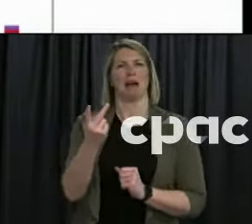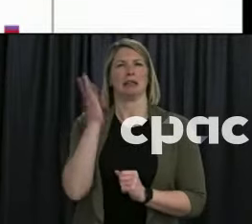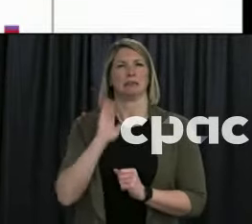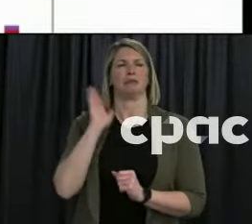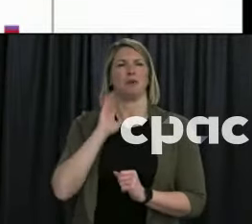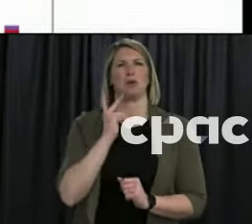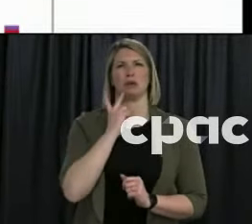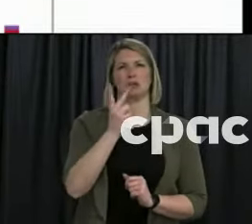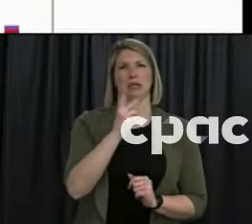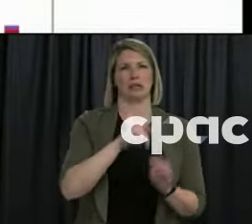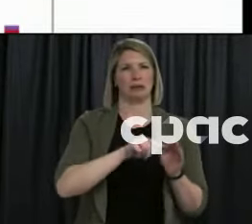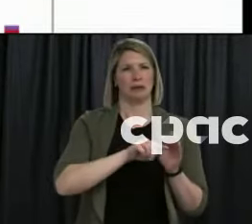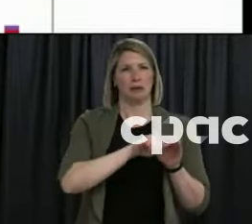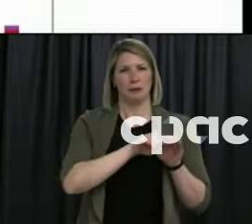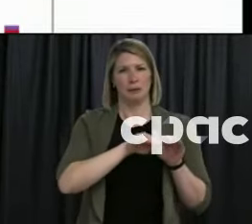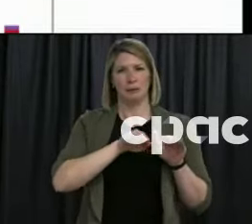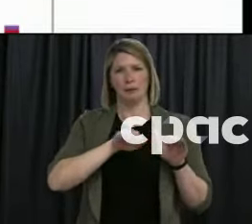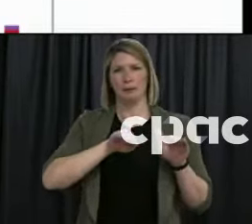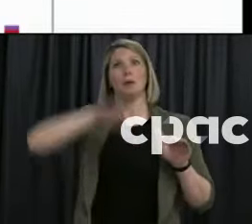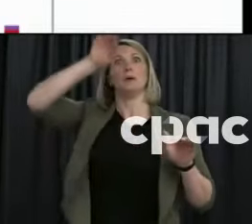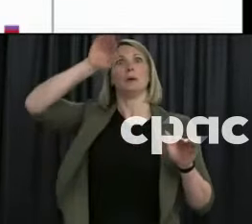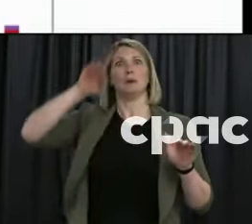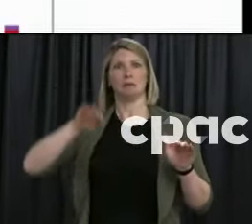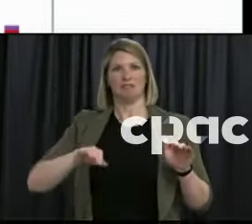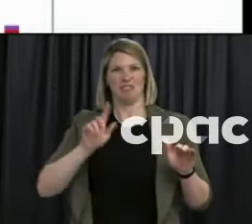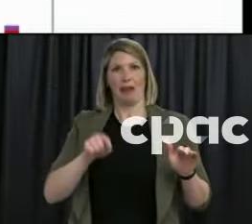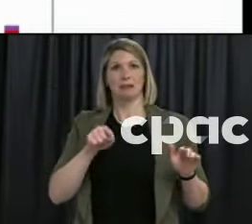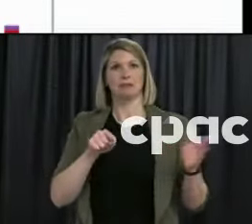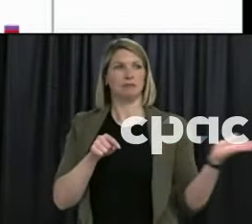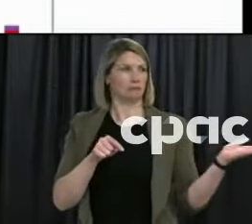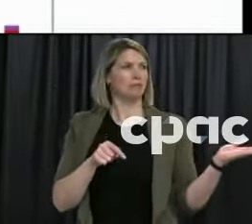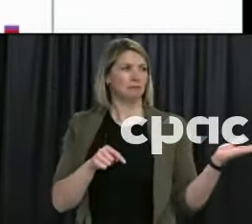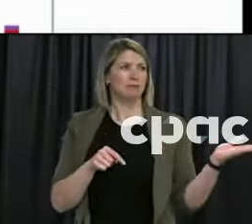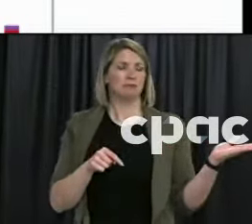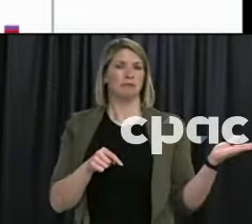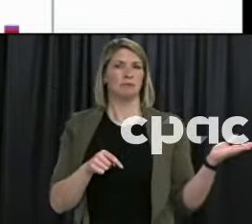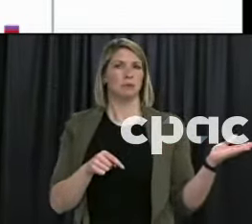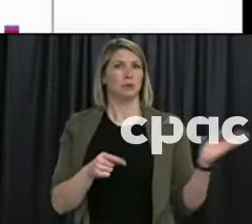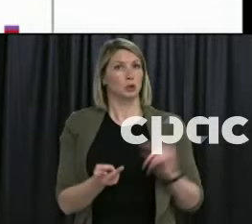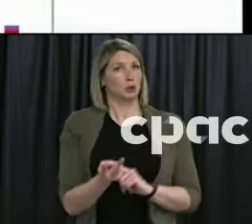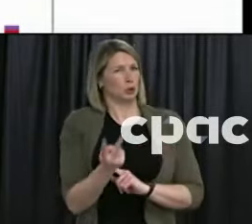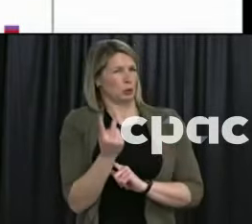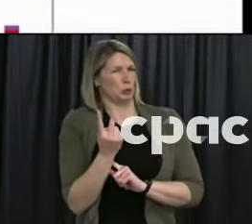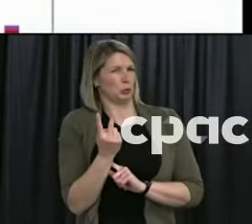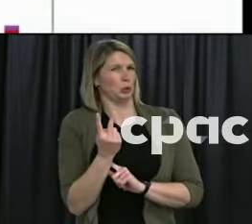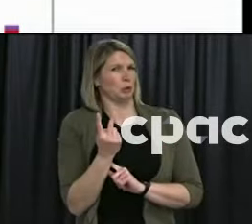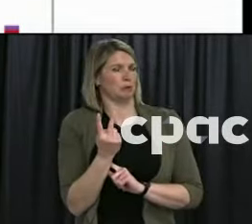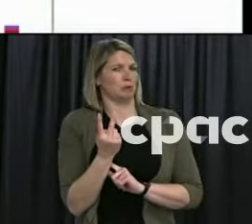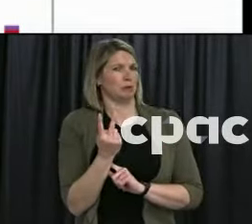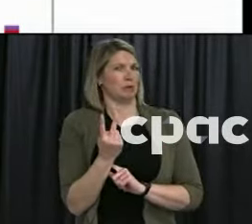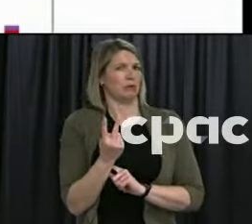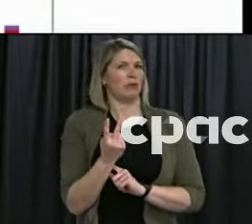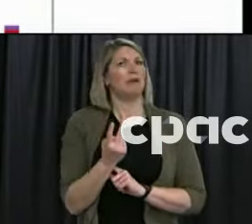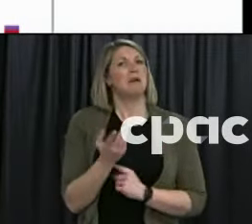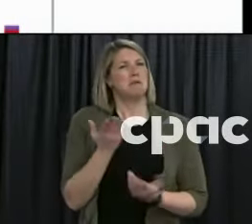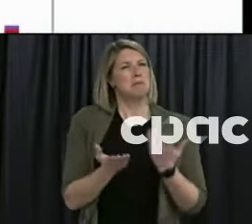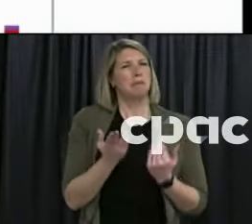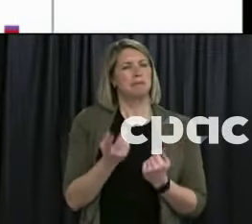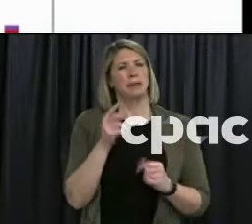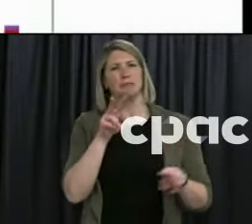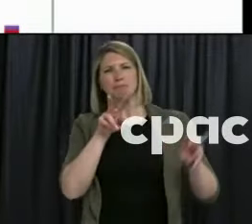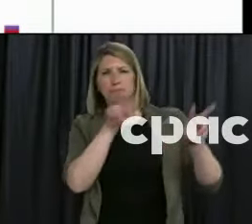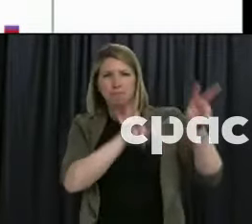two different sort of cyclic peak. So this was, as you can appreciate, somewhat